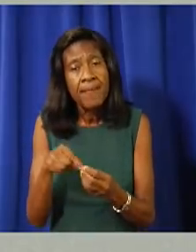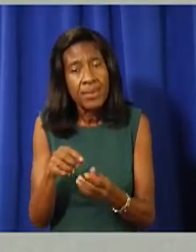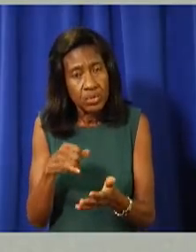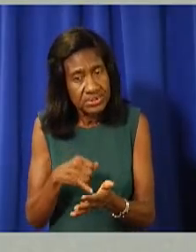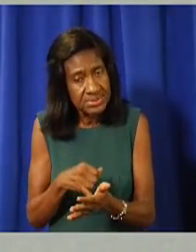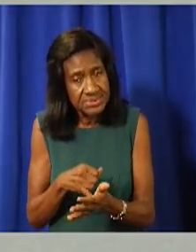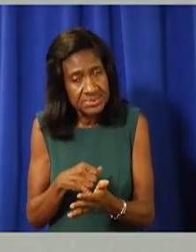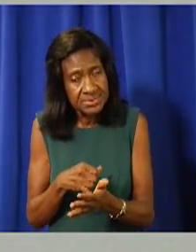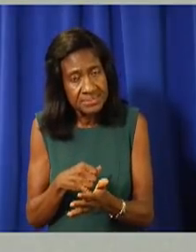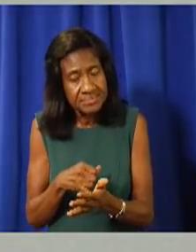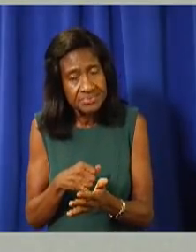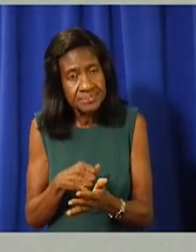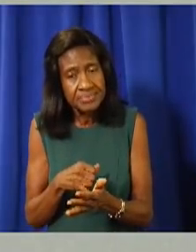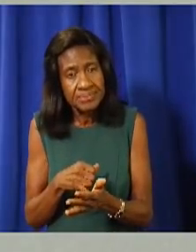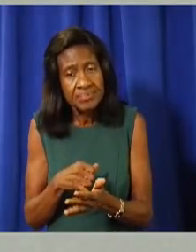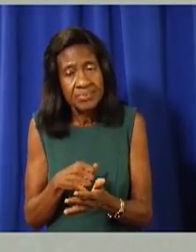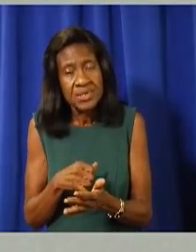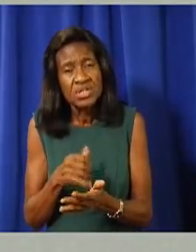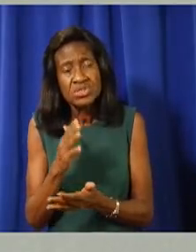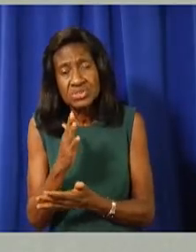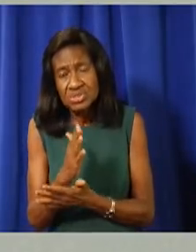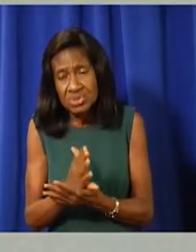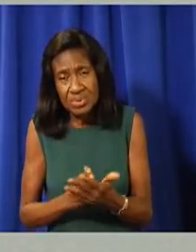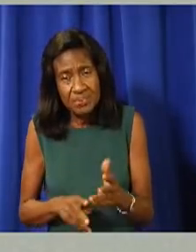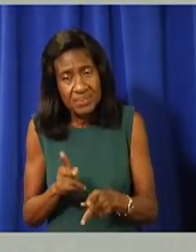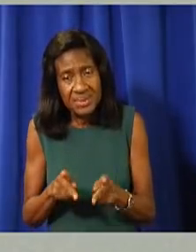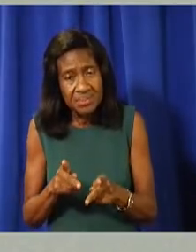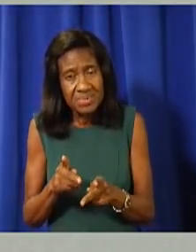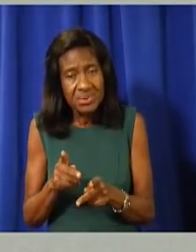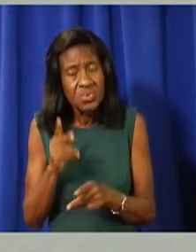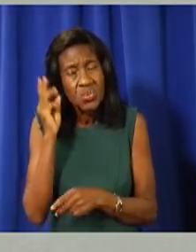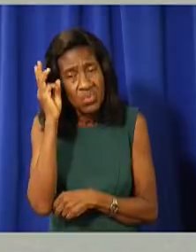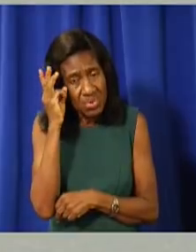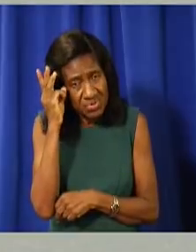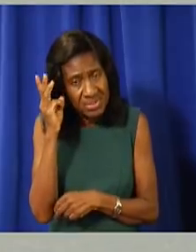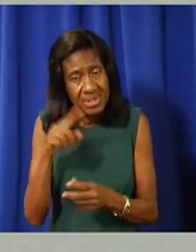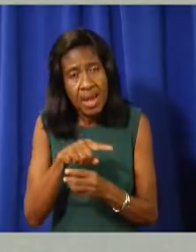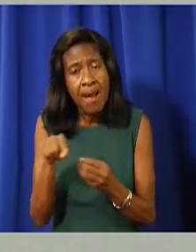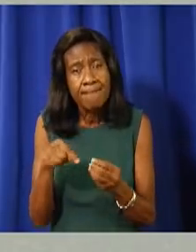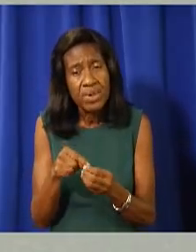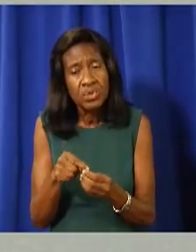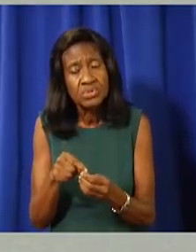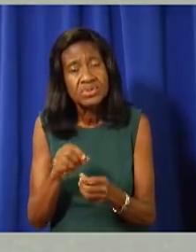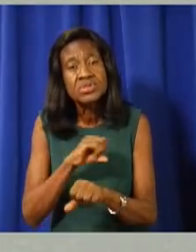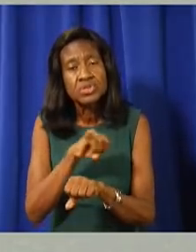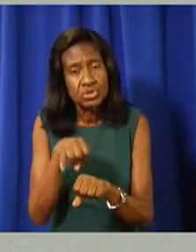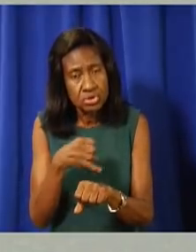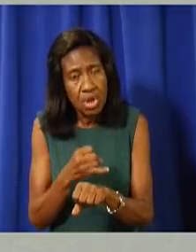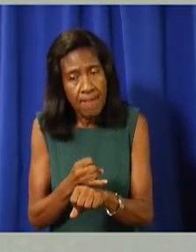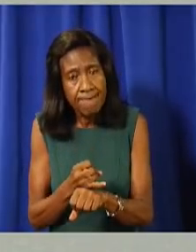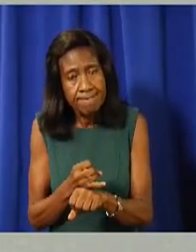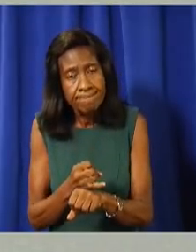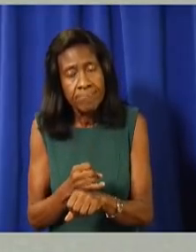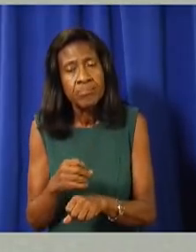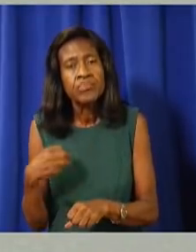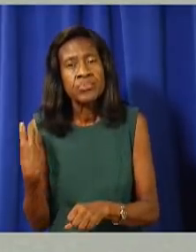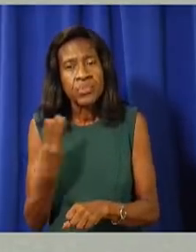for many Caymanians, one which we cannot ignore. We will continue to be transparent.